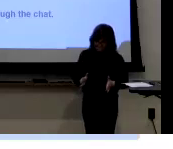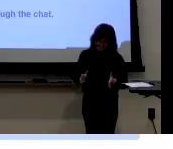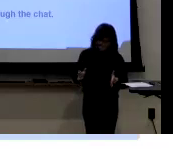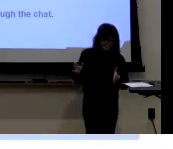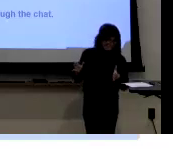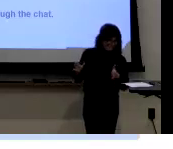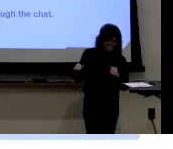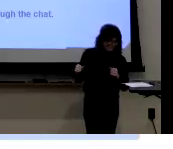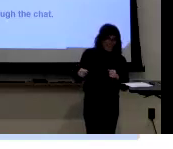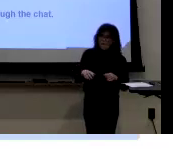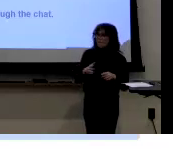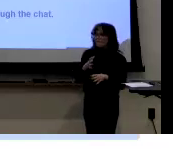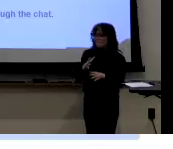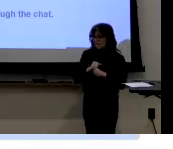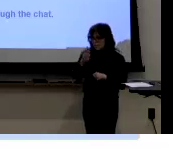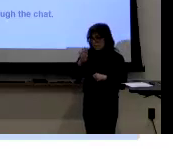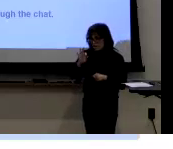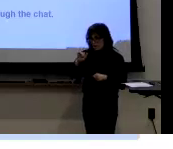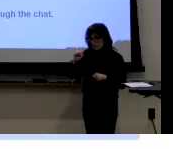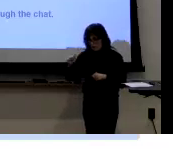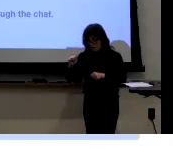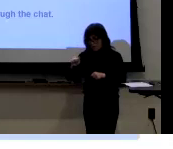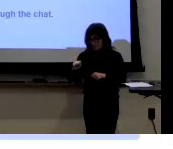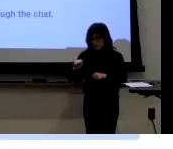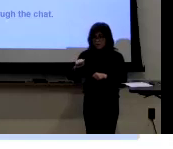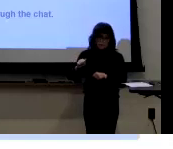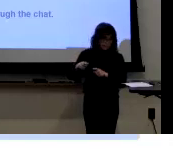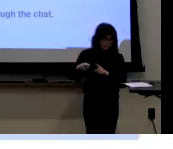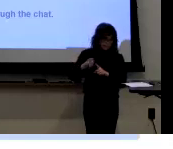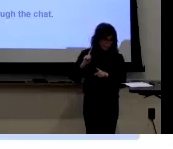She did originally go to school for art.